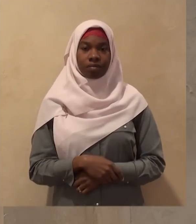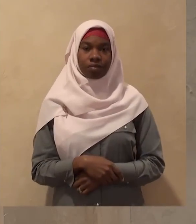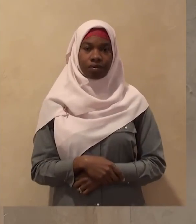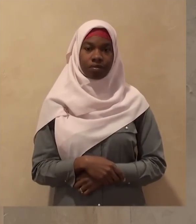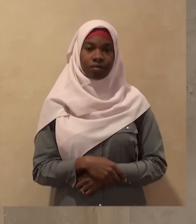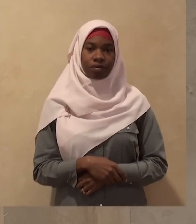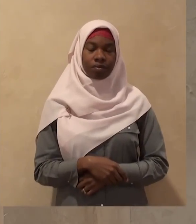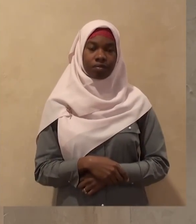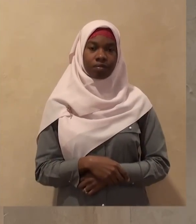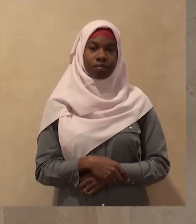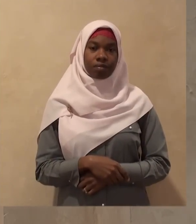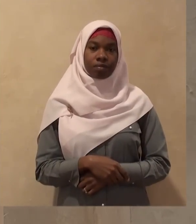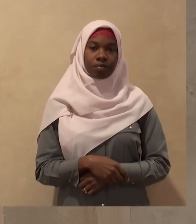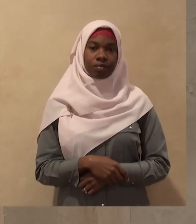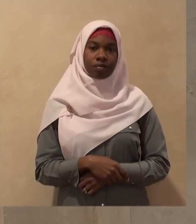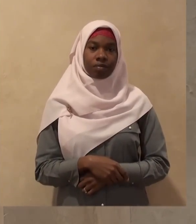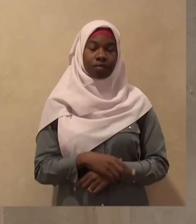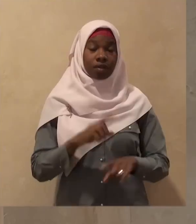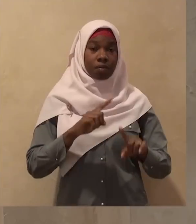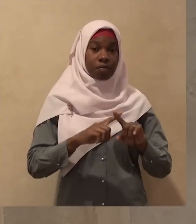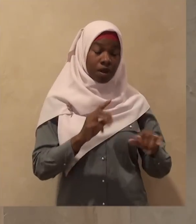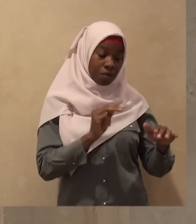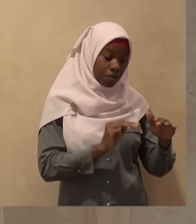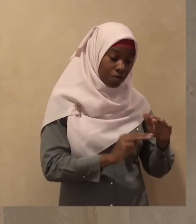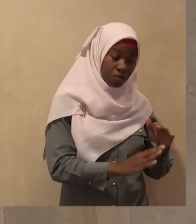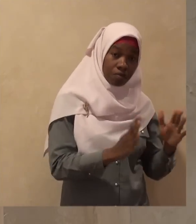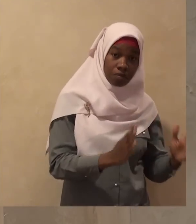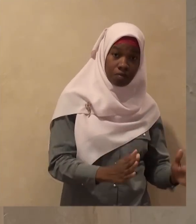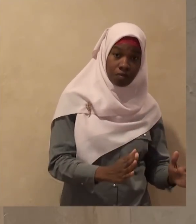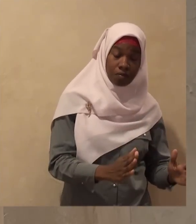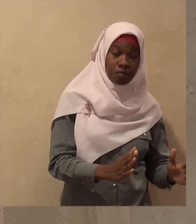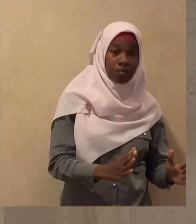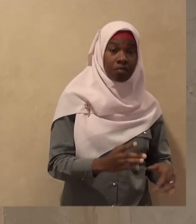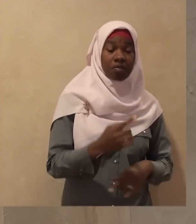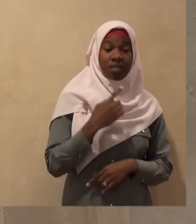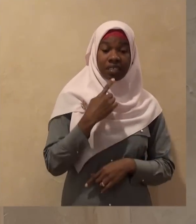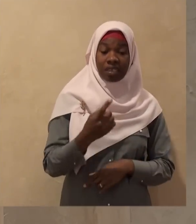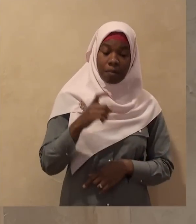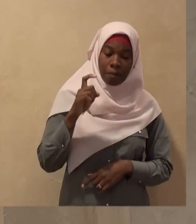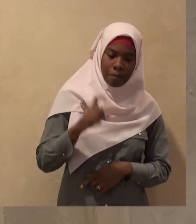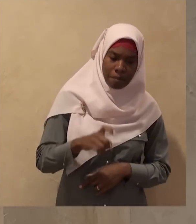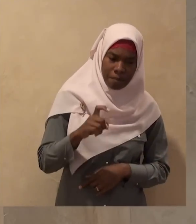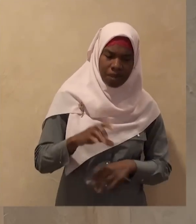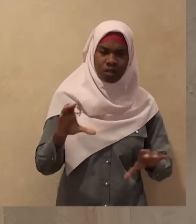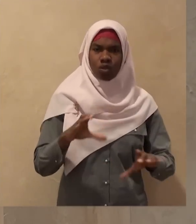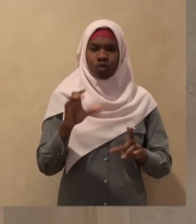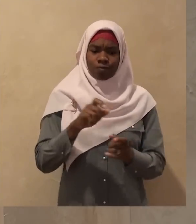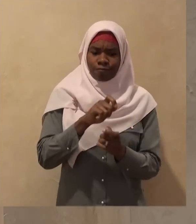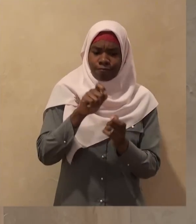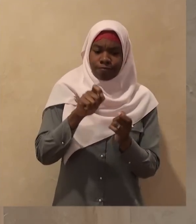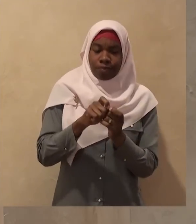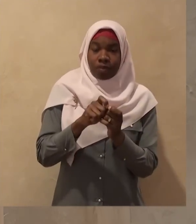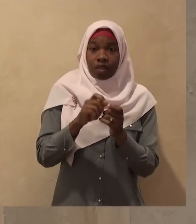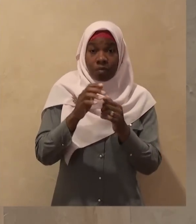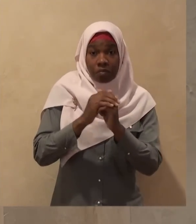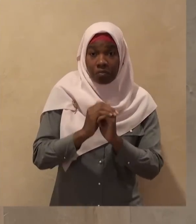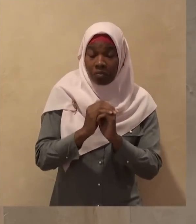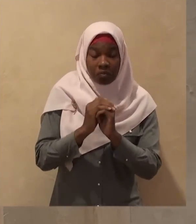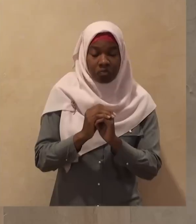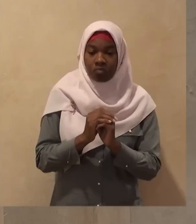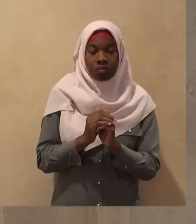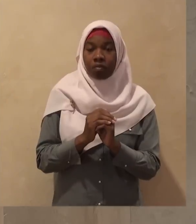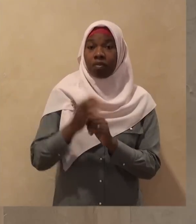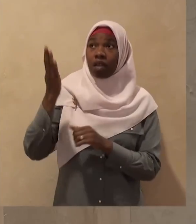specified and ibadah for the month of rajab it is people who have innovated some